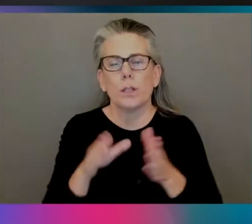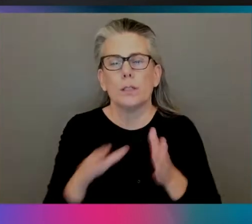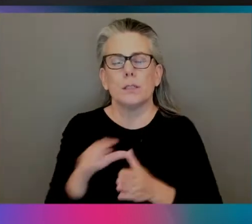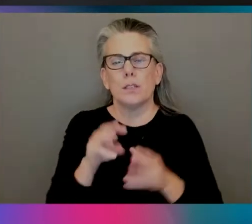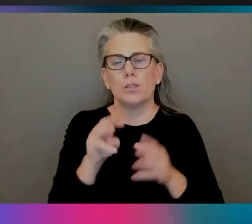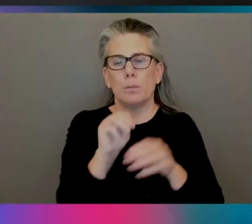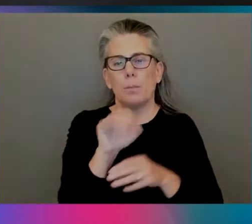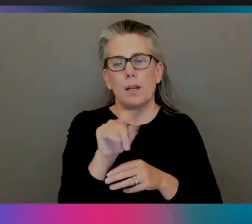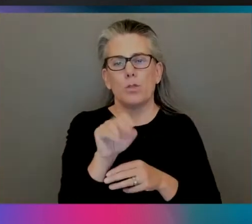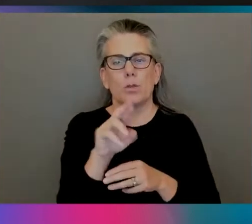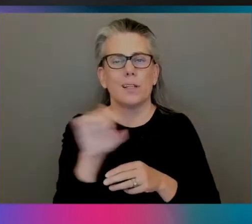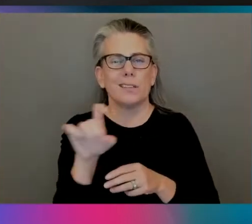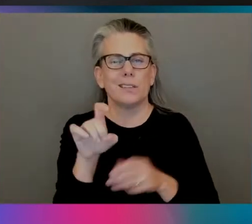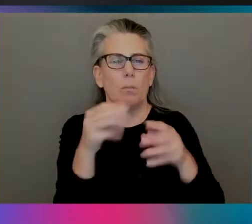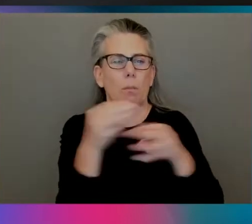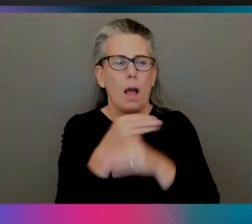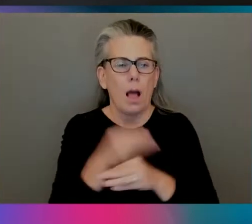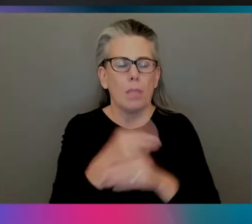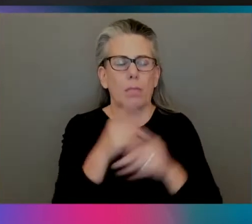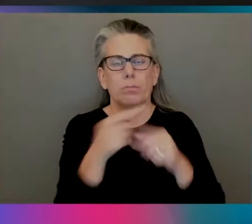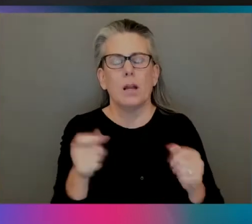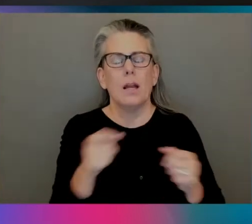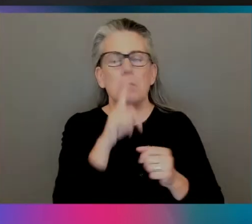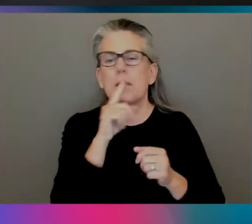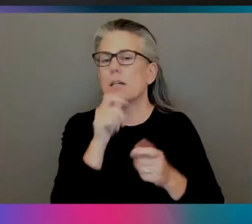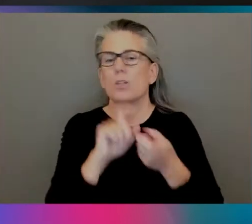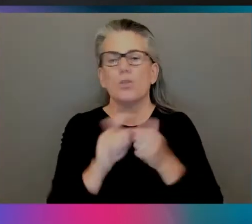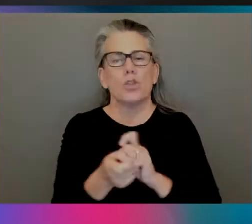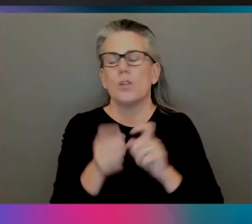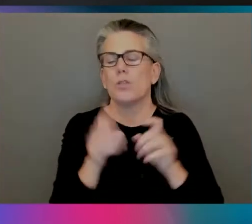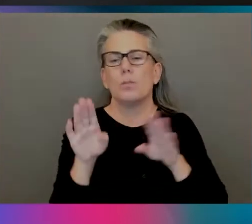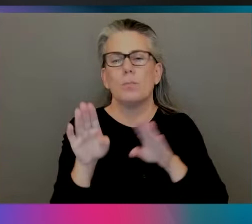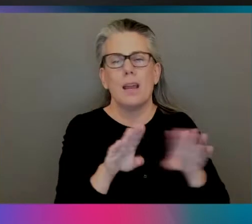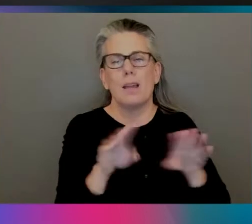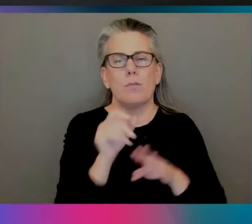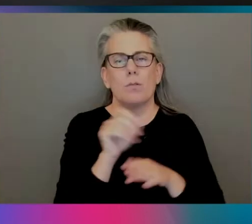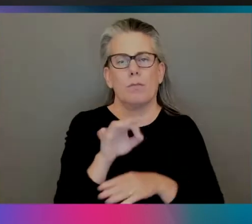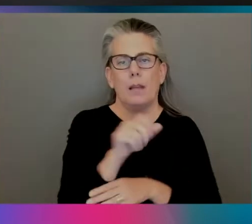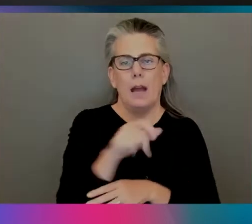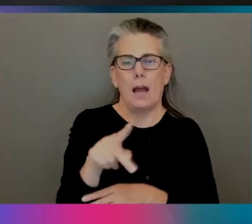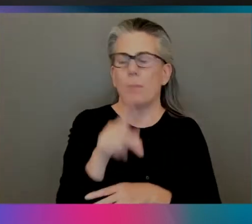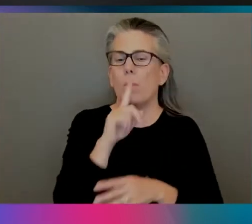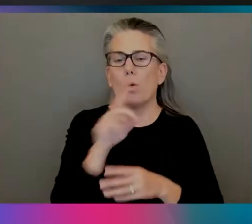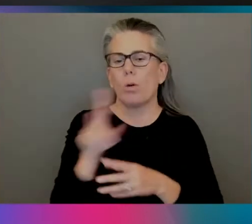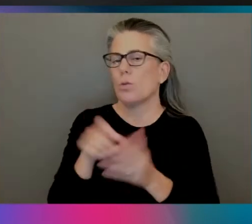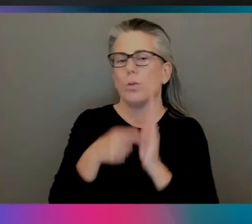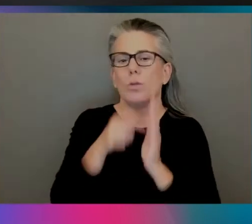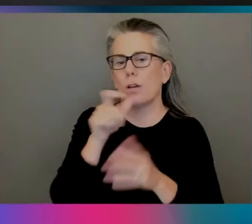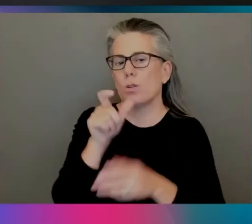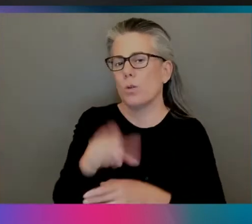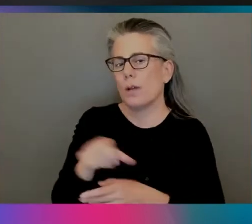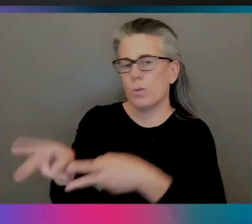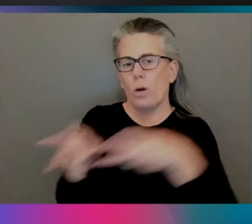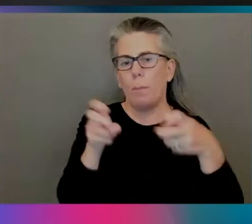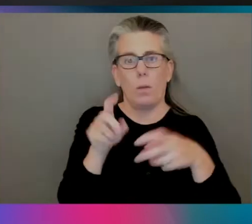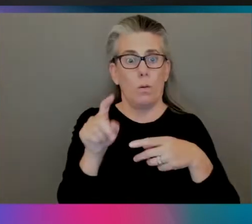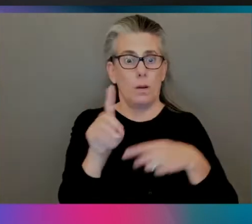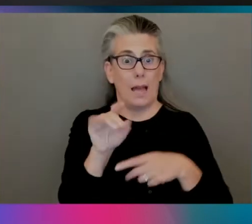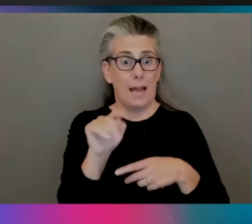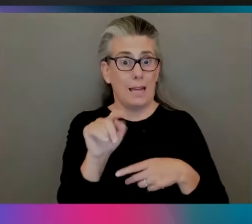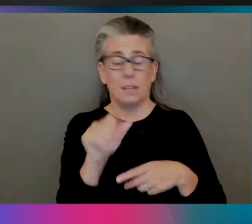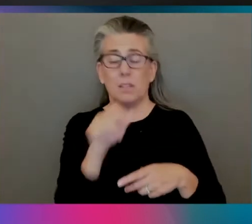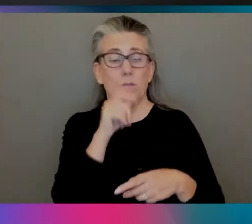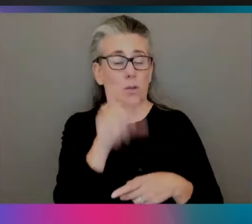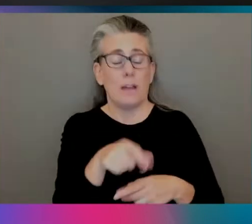stuff. It doesn't change the behavior of the app, and you don't have to upload your data, your training data or anything like that, because we just operate kind of black box on the model.